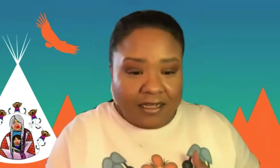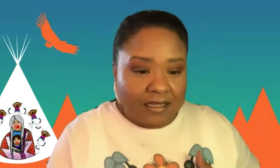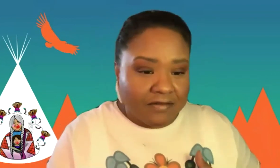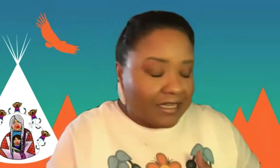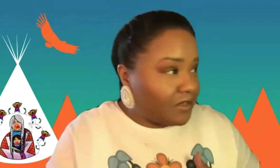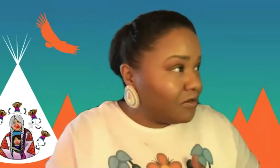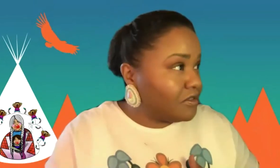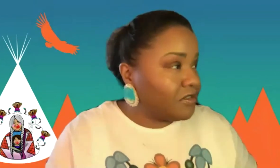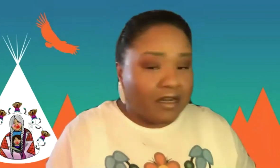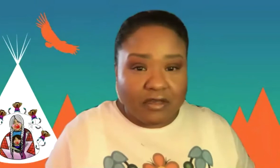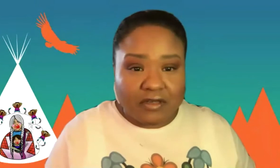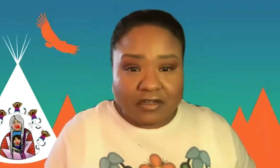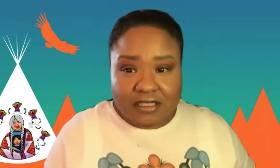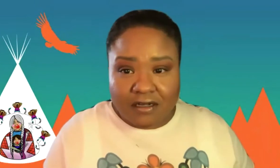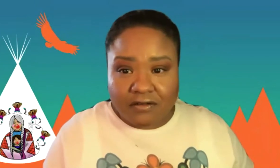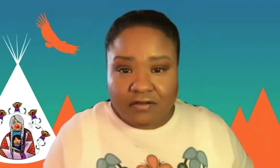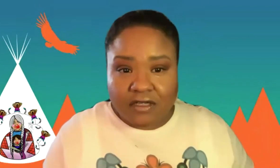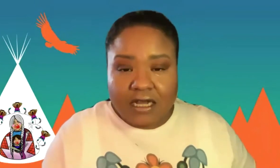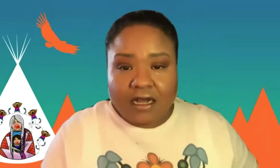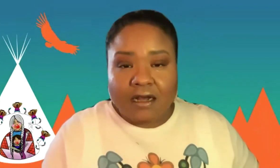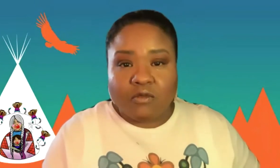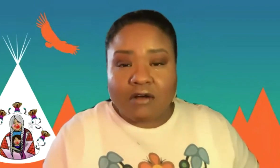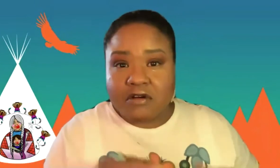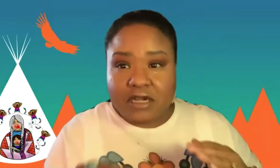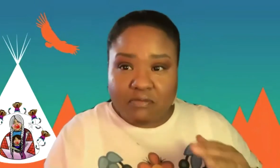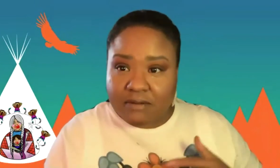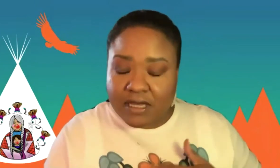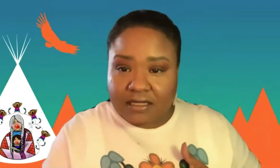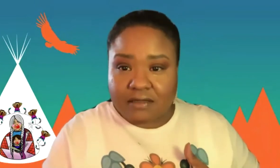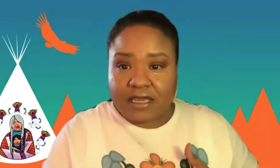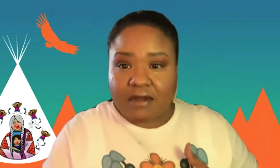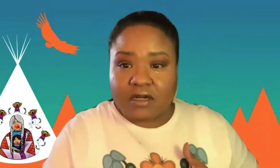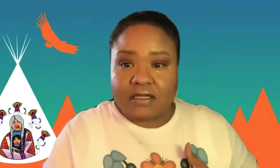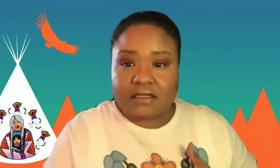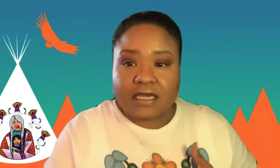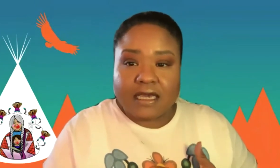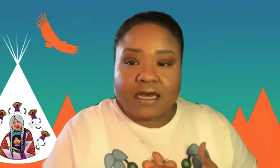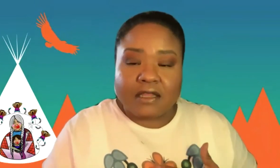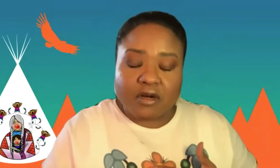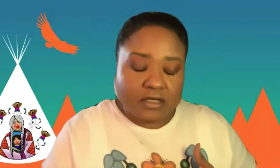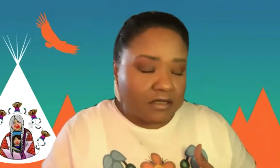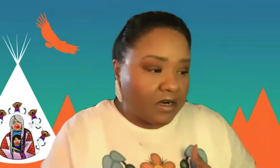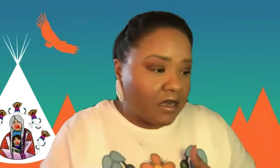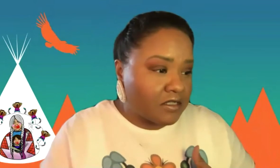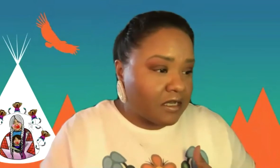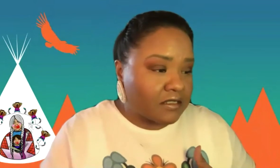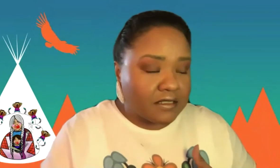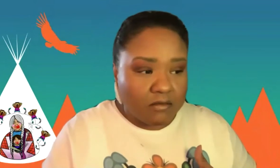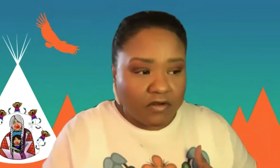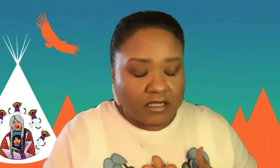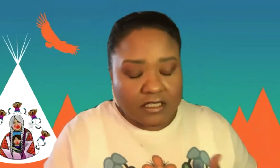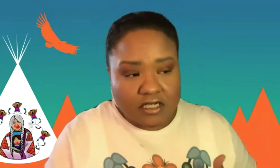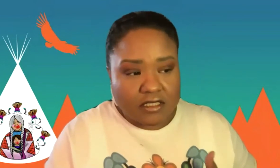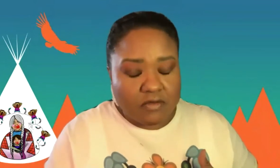I invite you to unmute yourself. While we're reprinting some cameras, the purpose of our honor songs